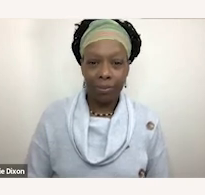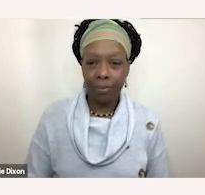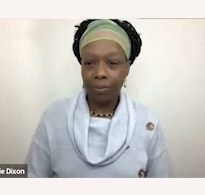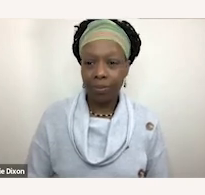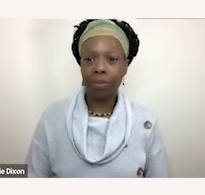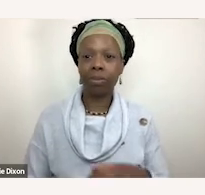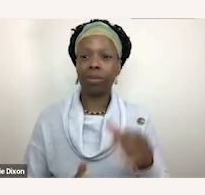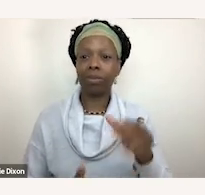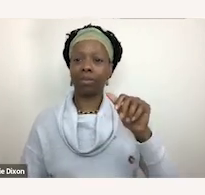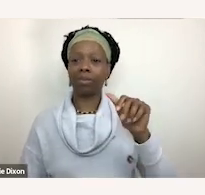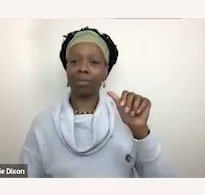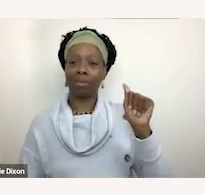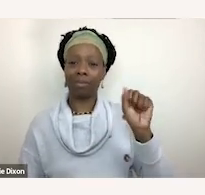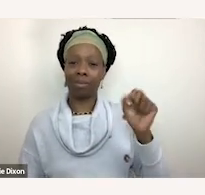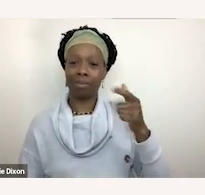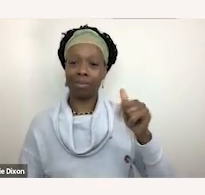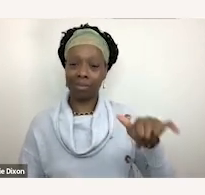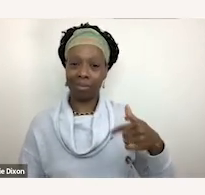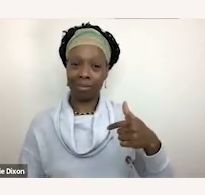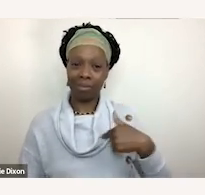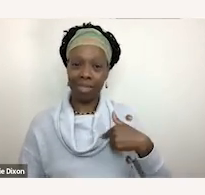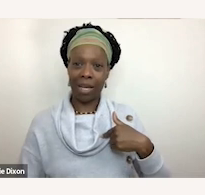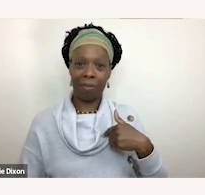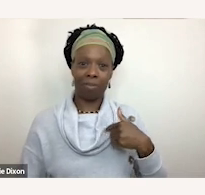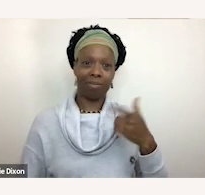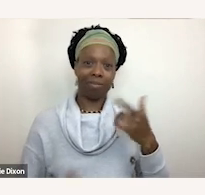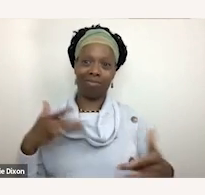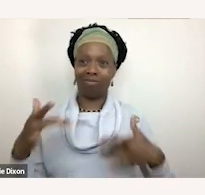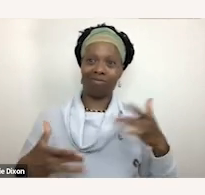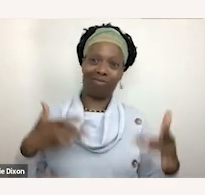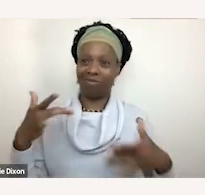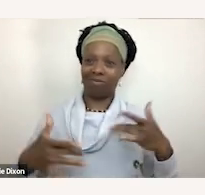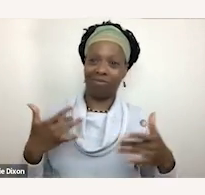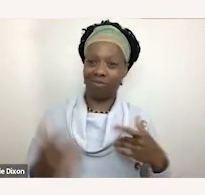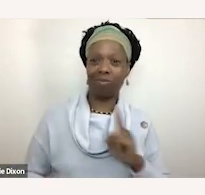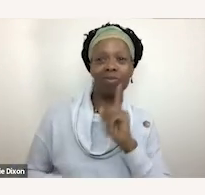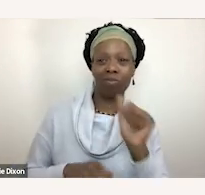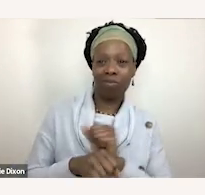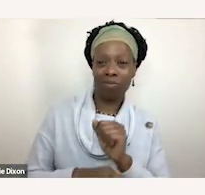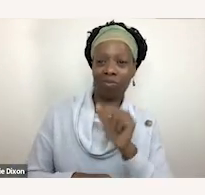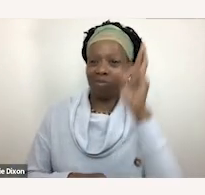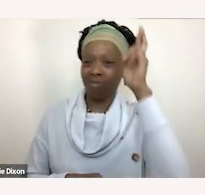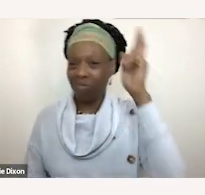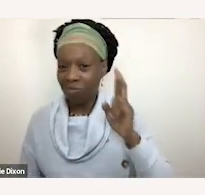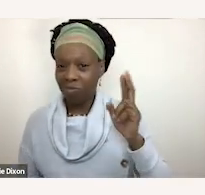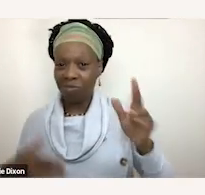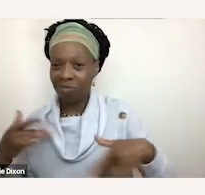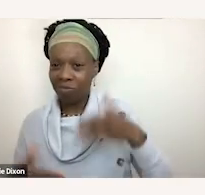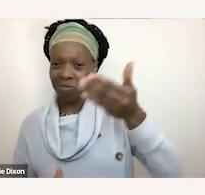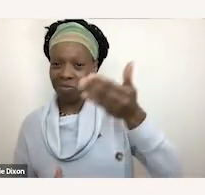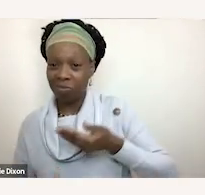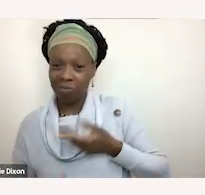So I'm super excited. Actually, Rachel is super excited to introduce you guys to some folks